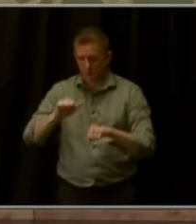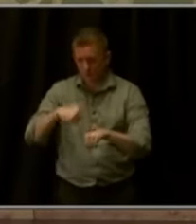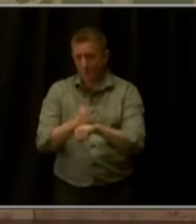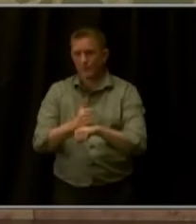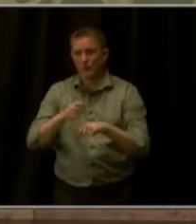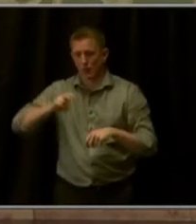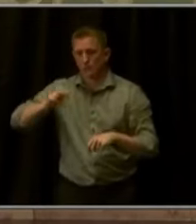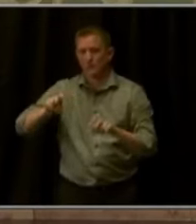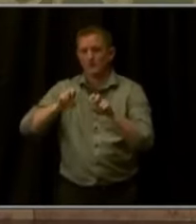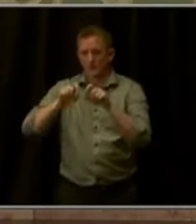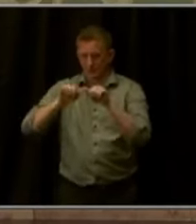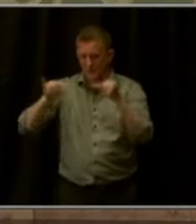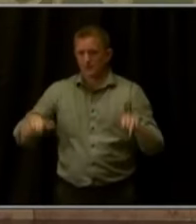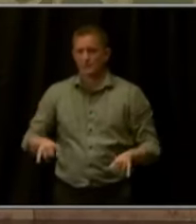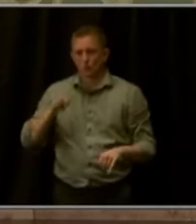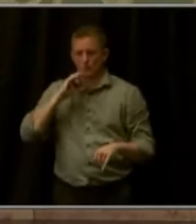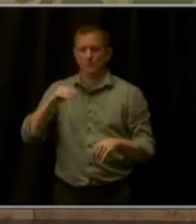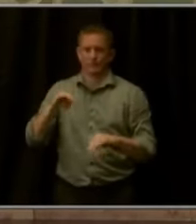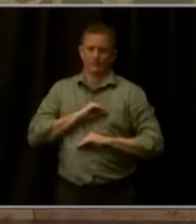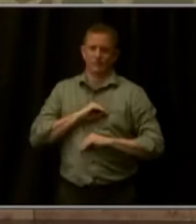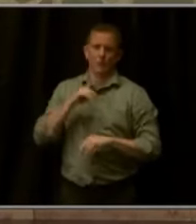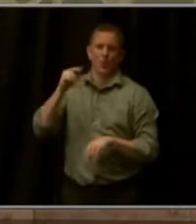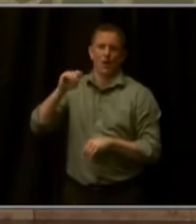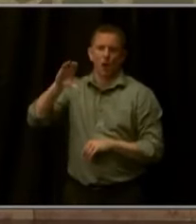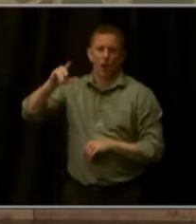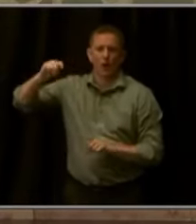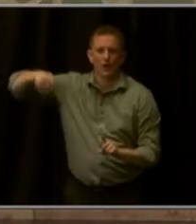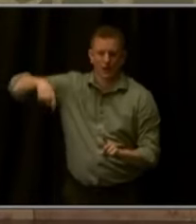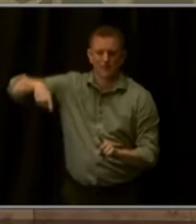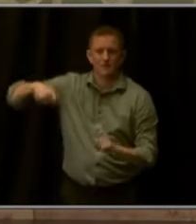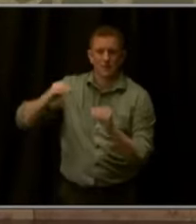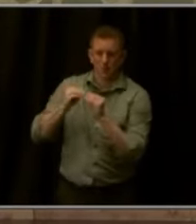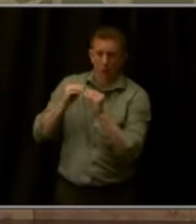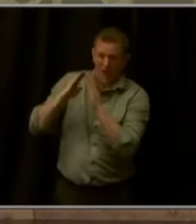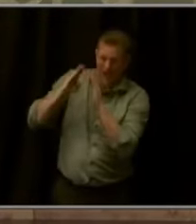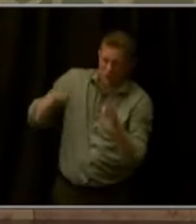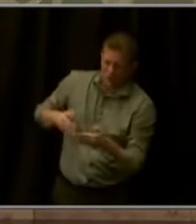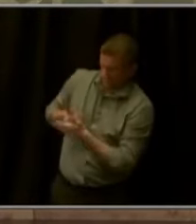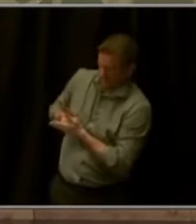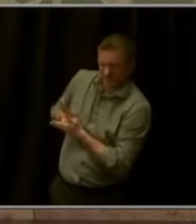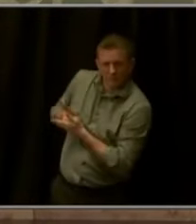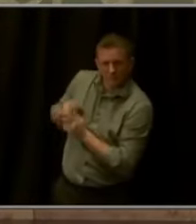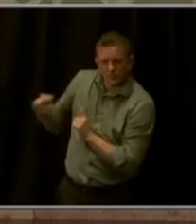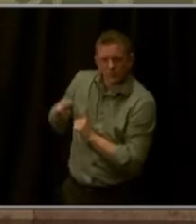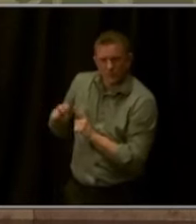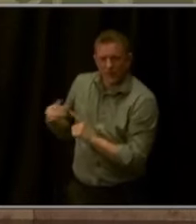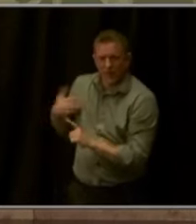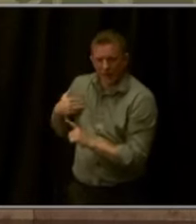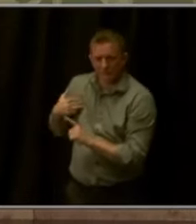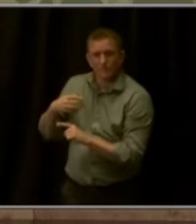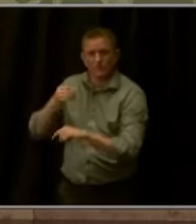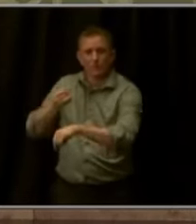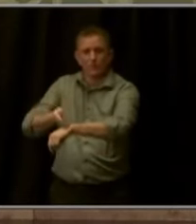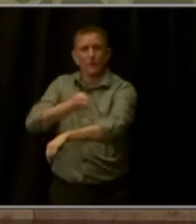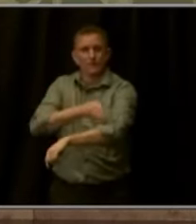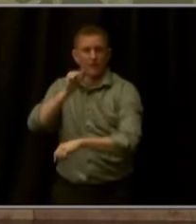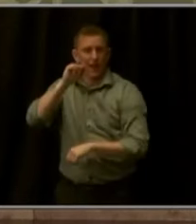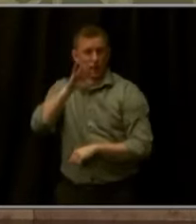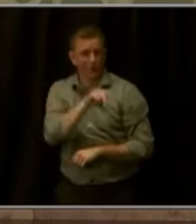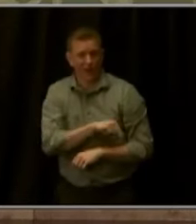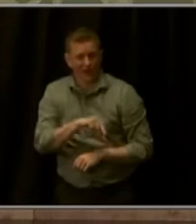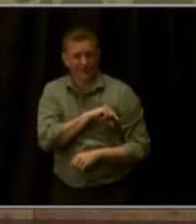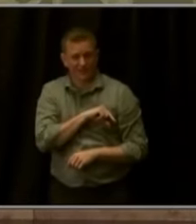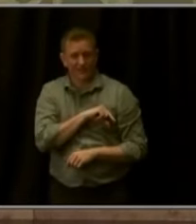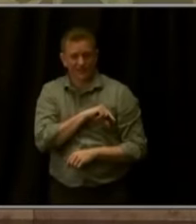Coloradans, while supporting more housing near transportation hubs and improving our air quality. I look forward to working with Senator